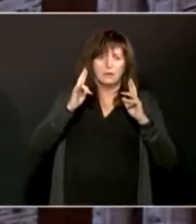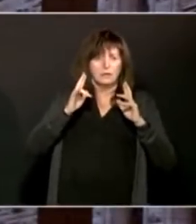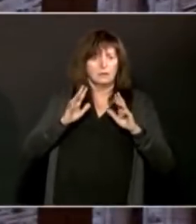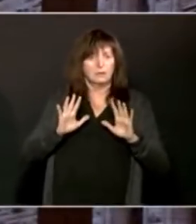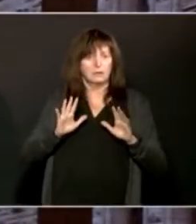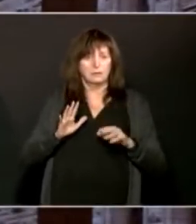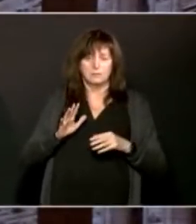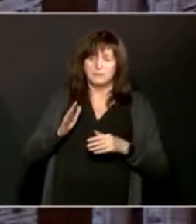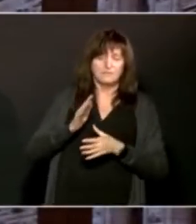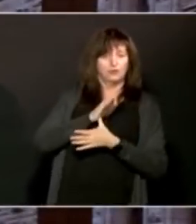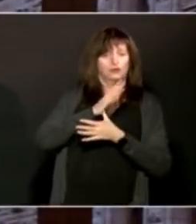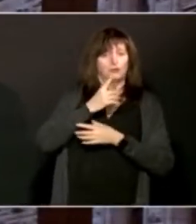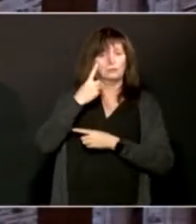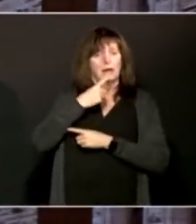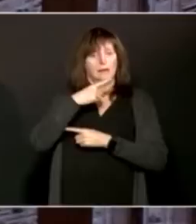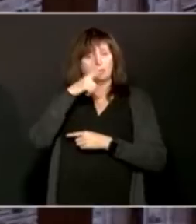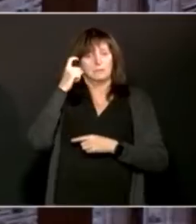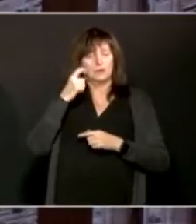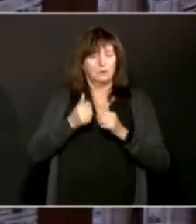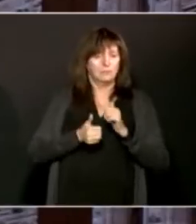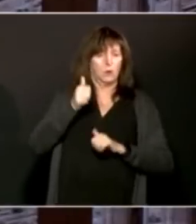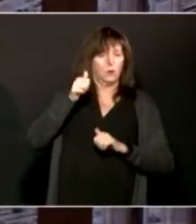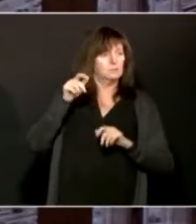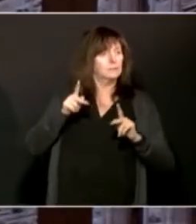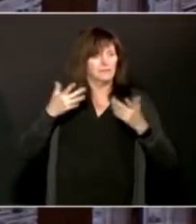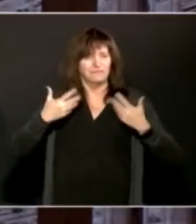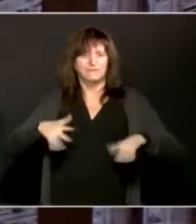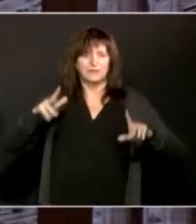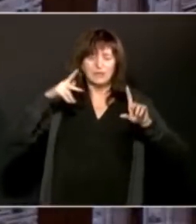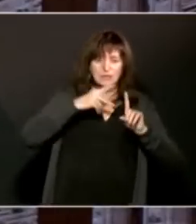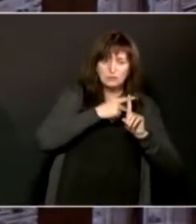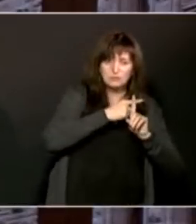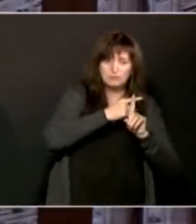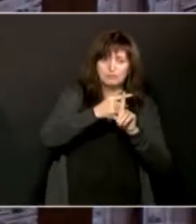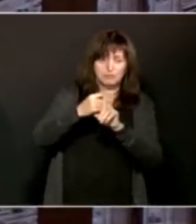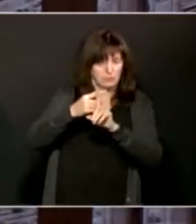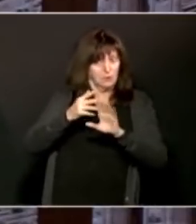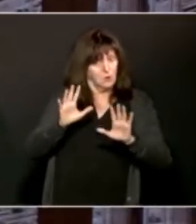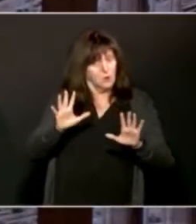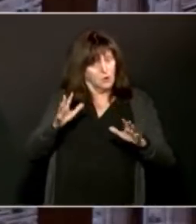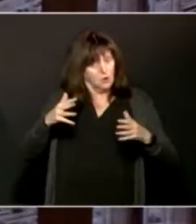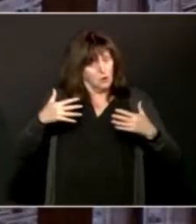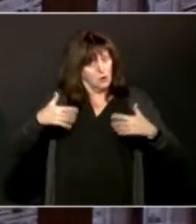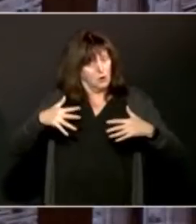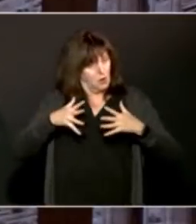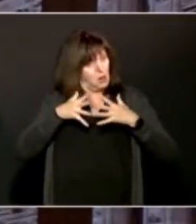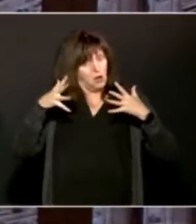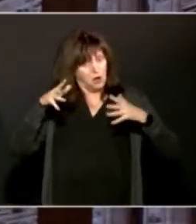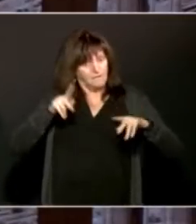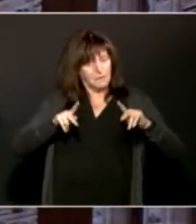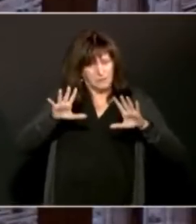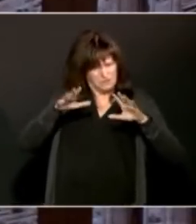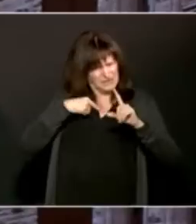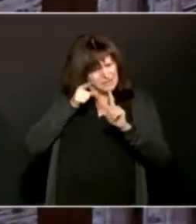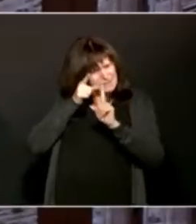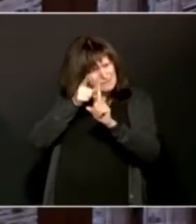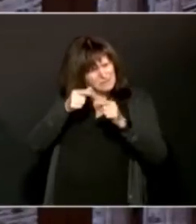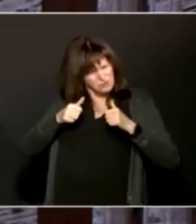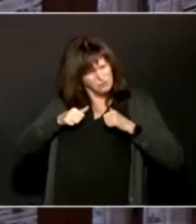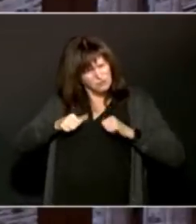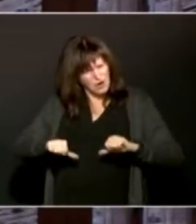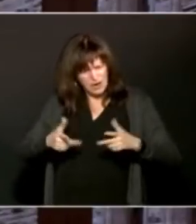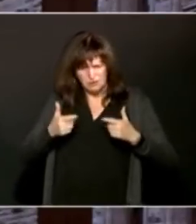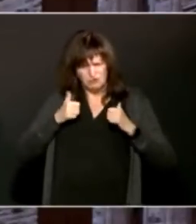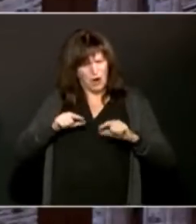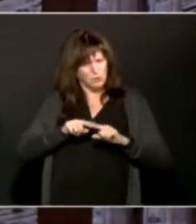a daunting task for us to do. And so we're up for the task, and we want to make sure we can meet that. And that gives people lots of ideas